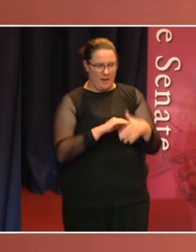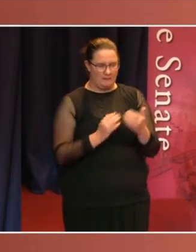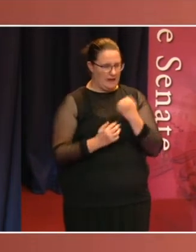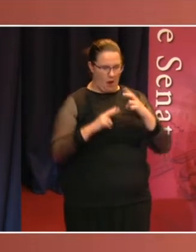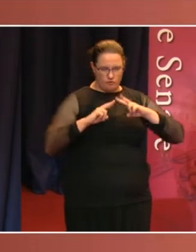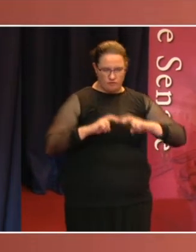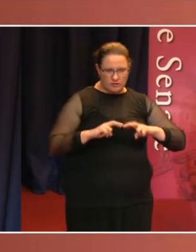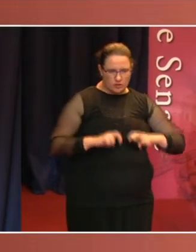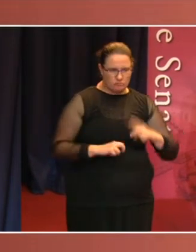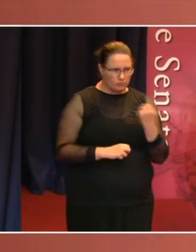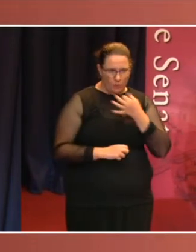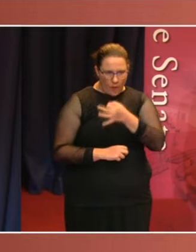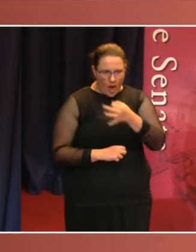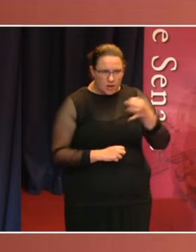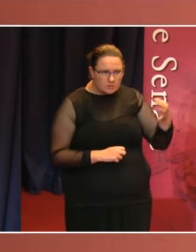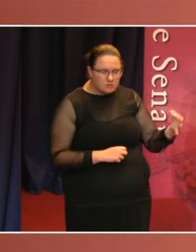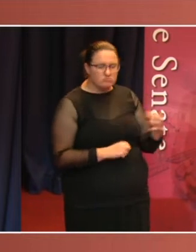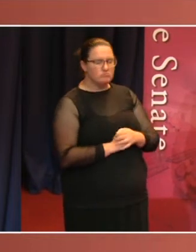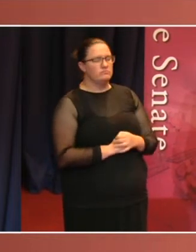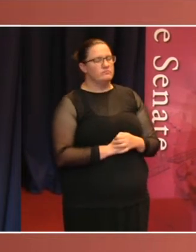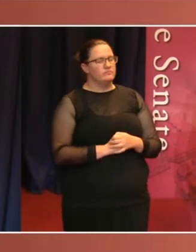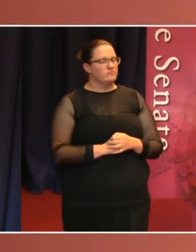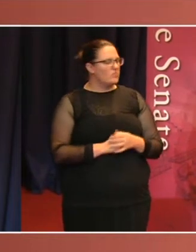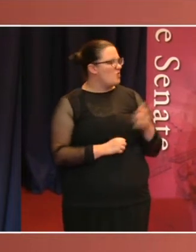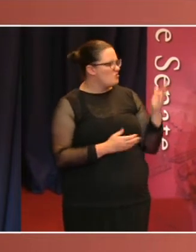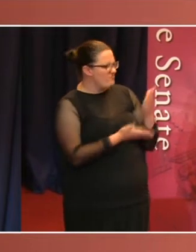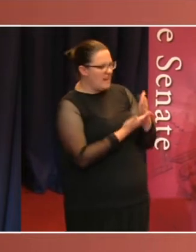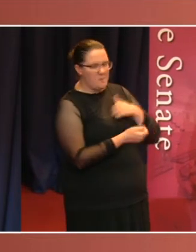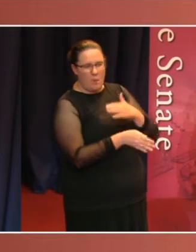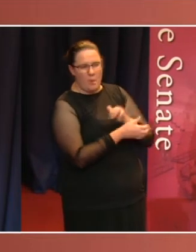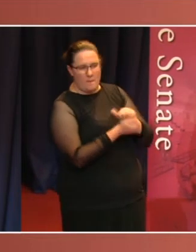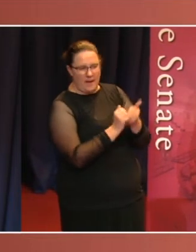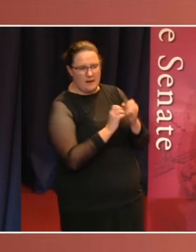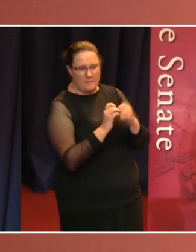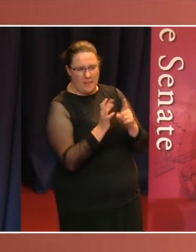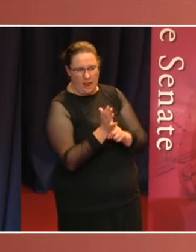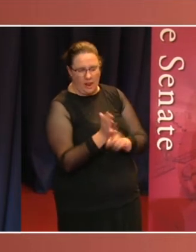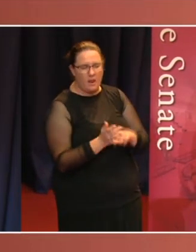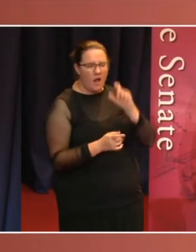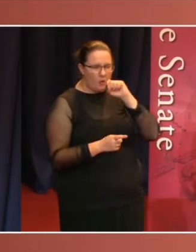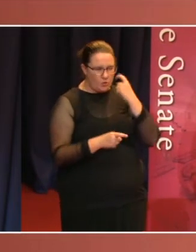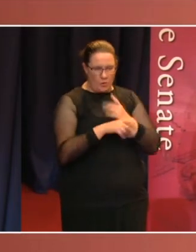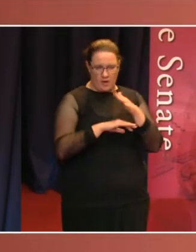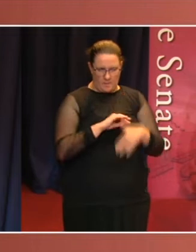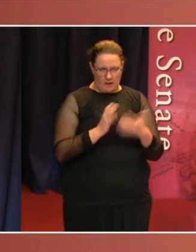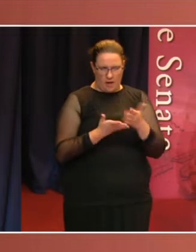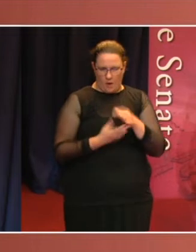Brown will take you through the detailed results of the polling about Australians' knowledge and attitudes in the Senate. Bill will take